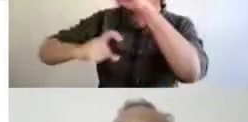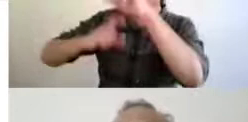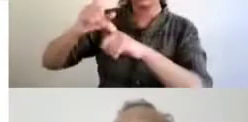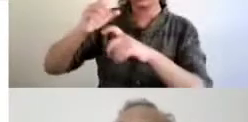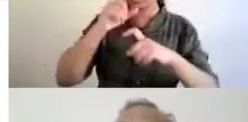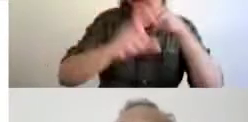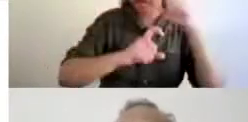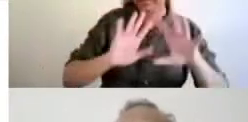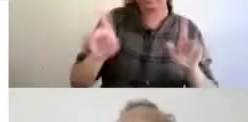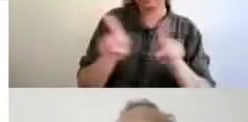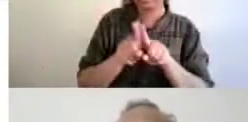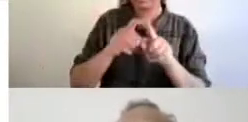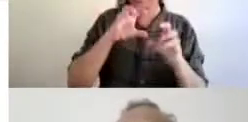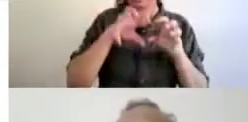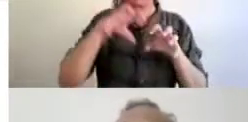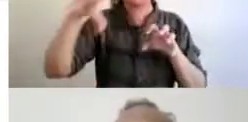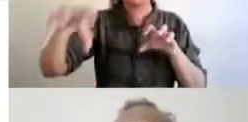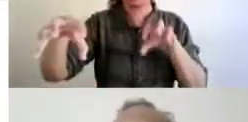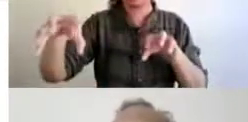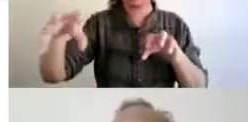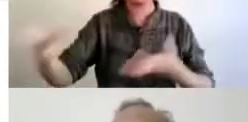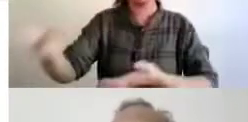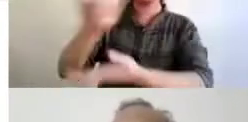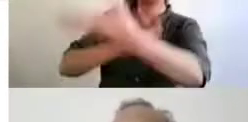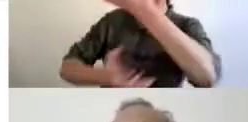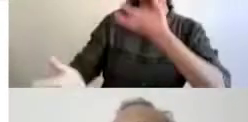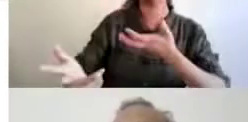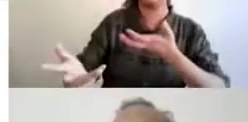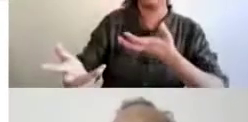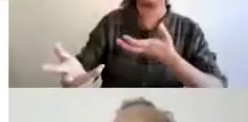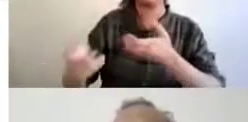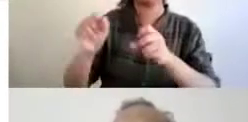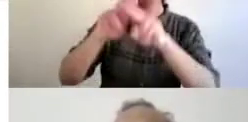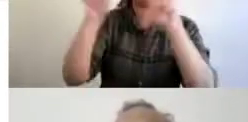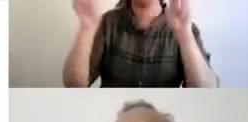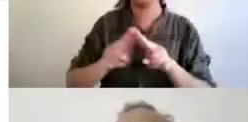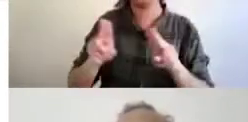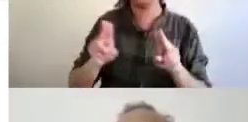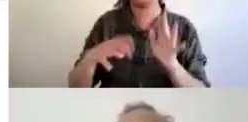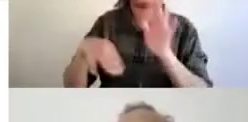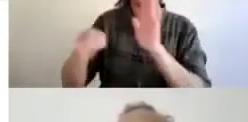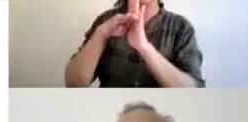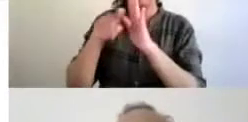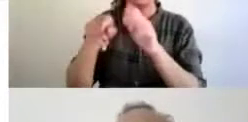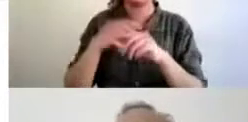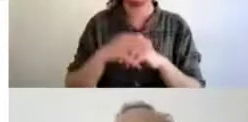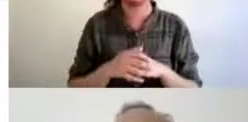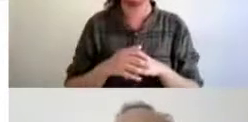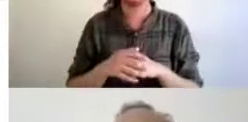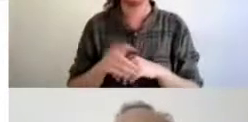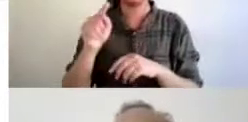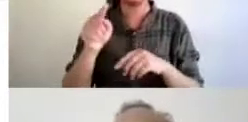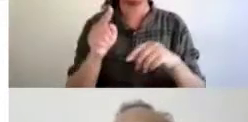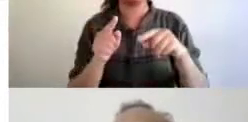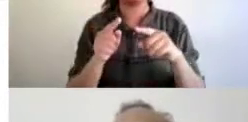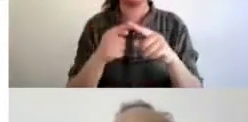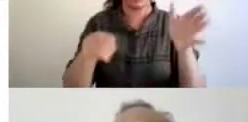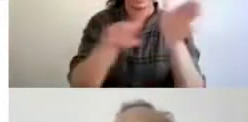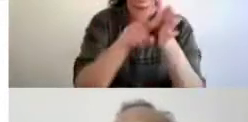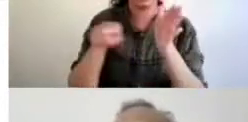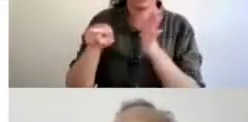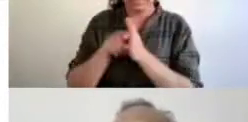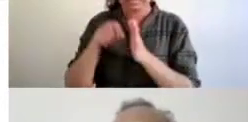um one of the key purpose of this treaty was not just to